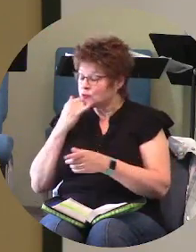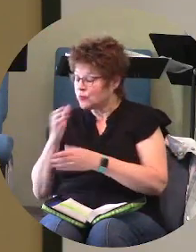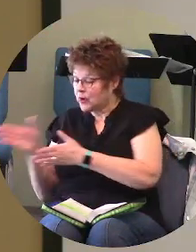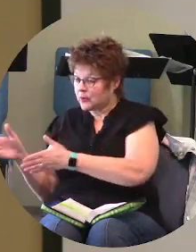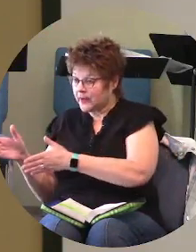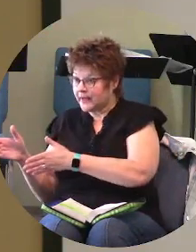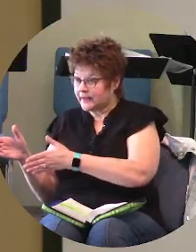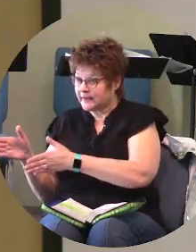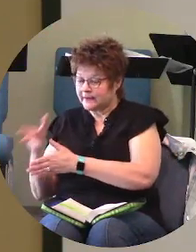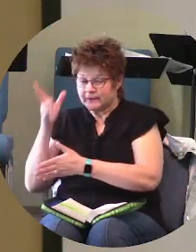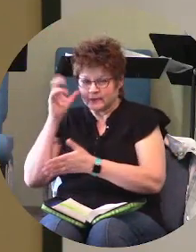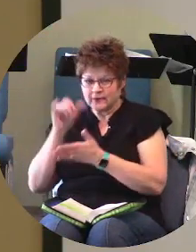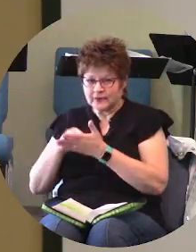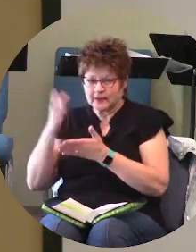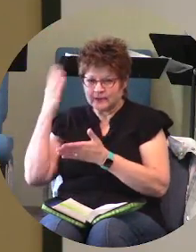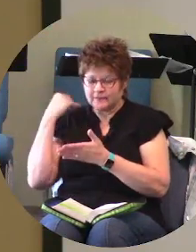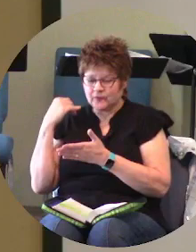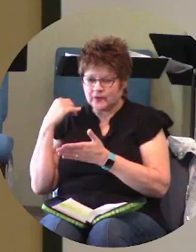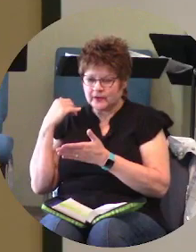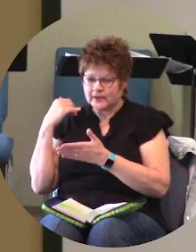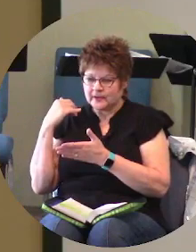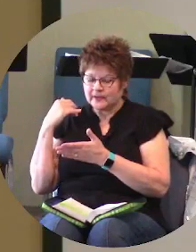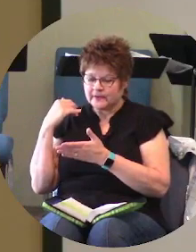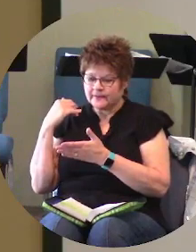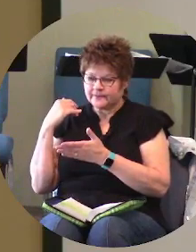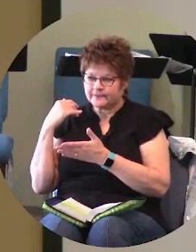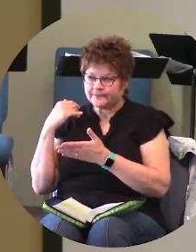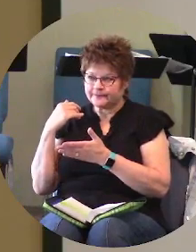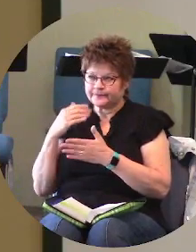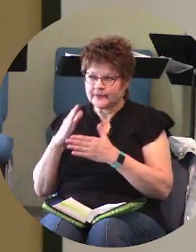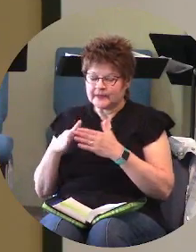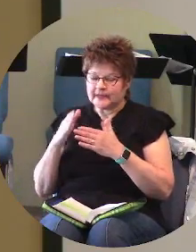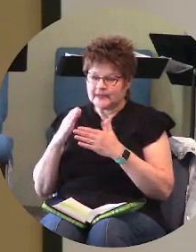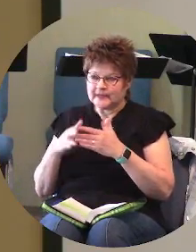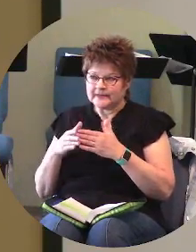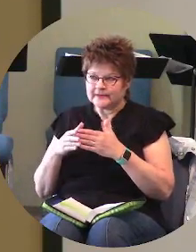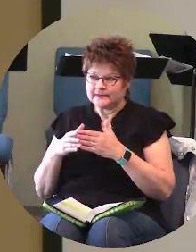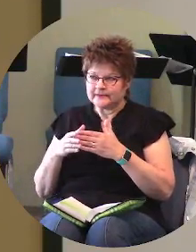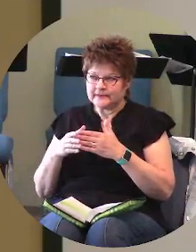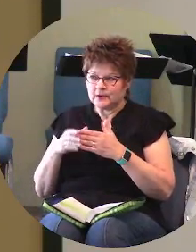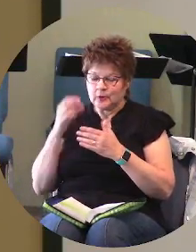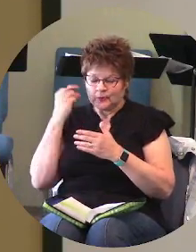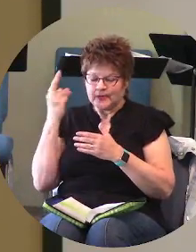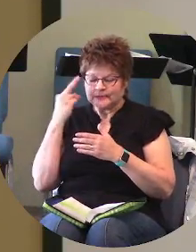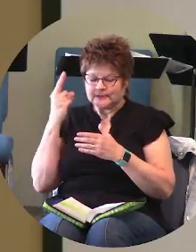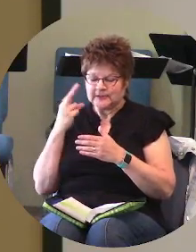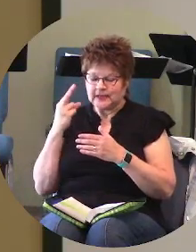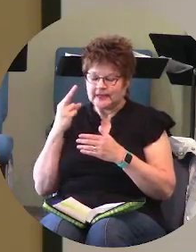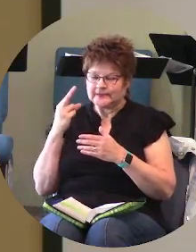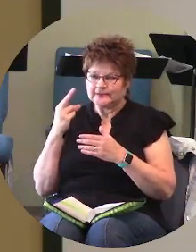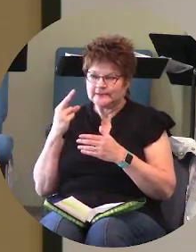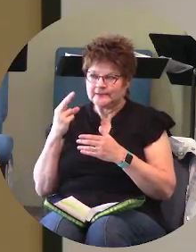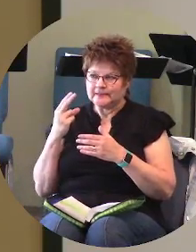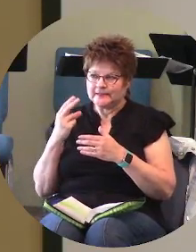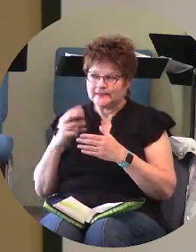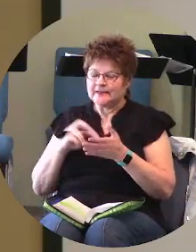have you ever heard that statement the ends justify the means but they don't they don't